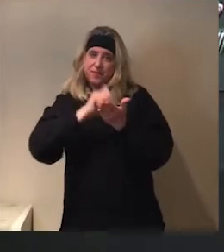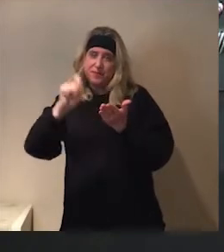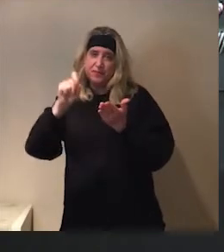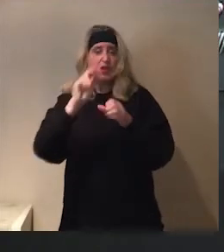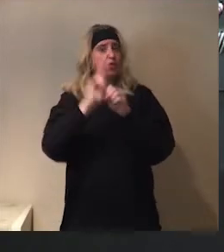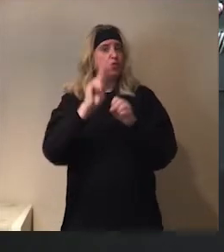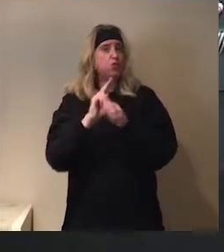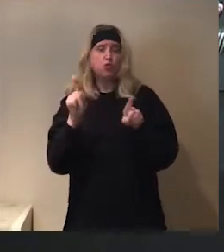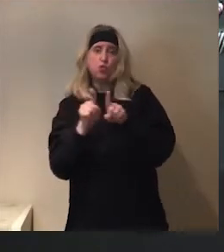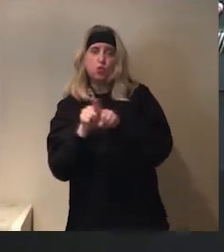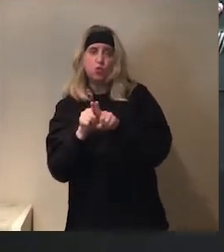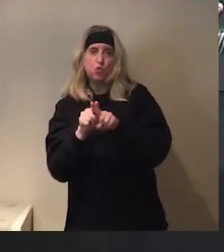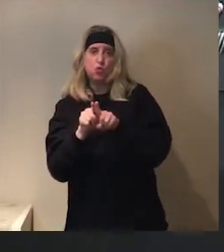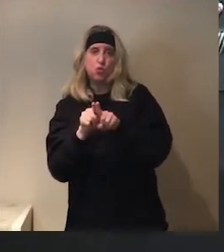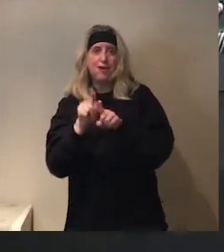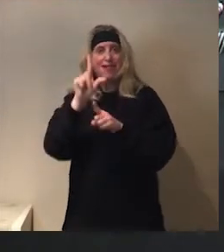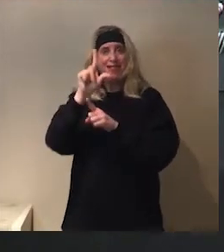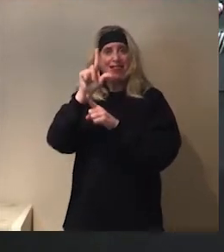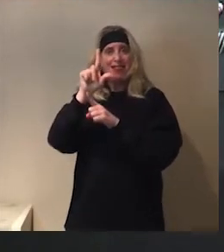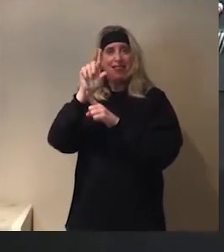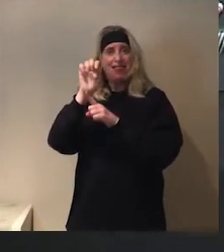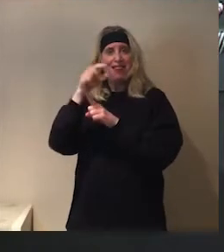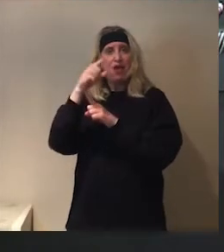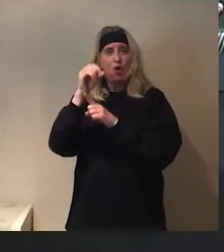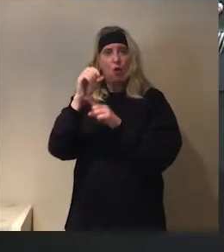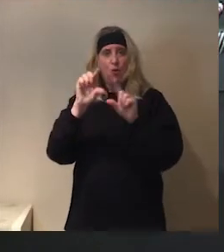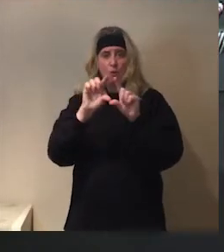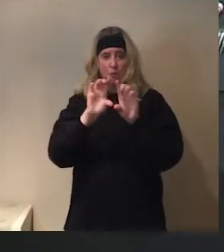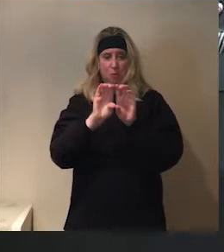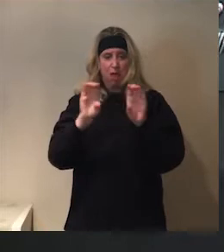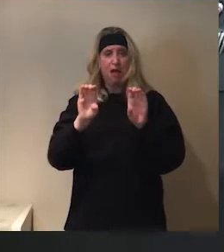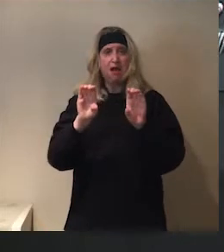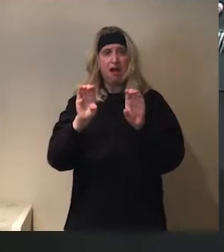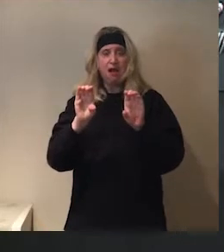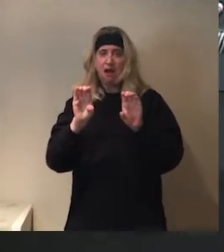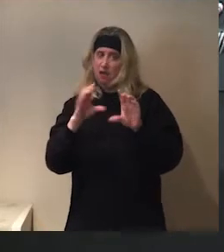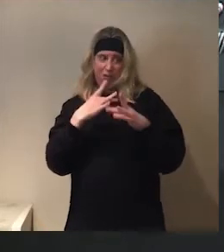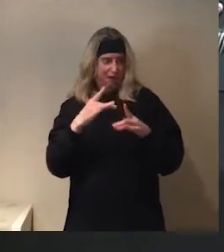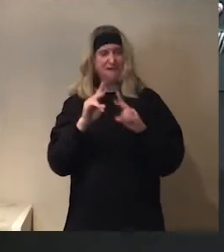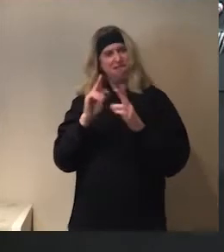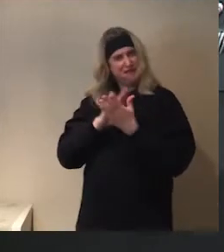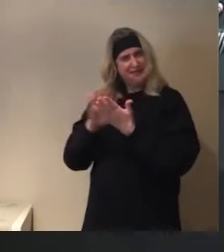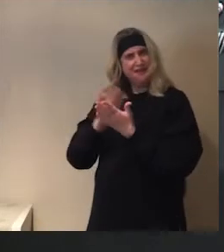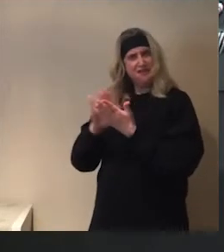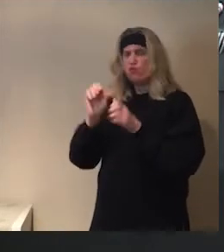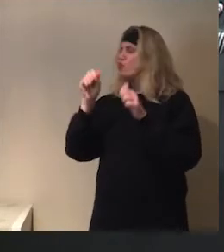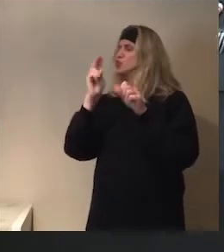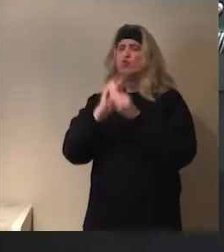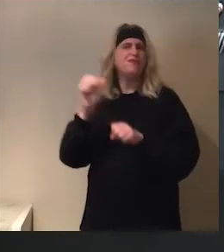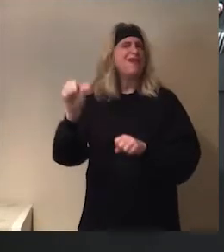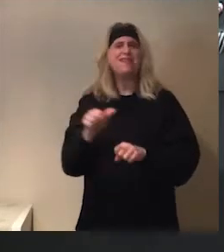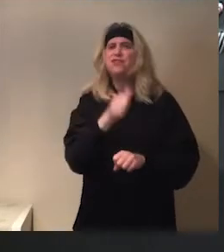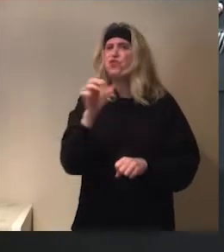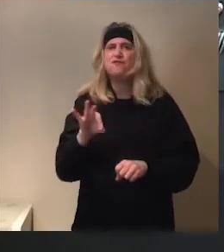And I can use also a Lego. You see? Do you like it? Very nice. Yeah. Very nice. You can use anything you